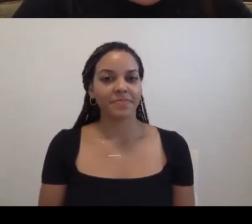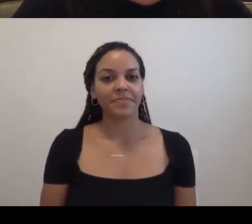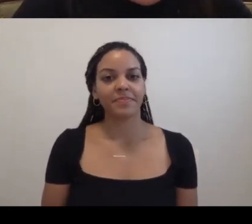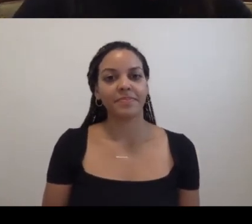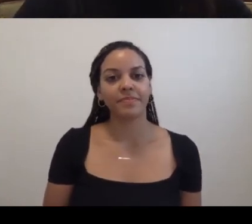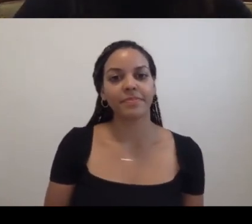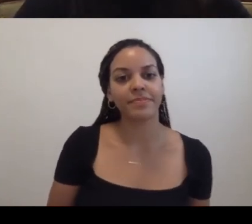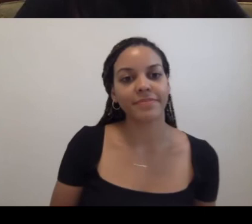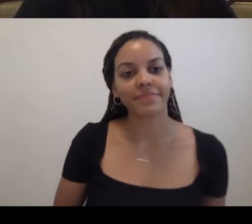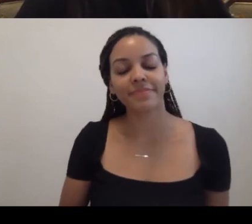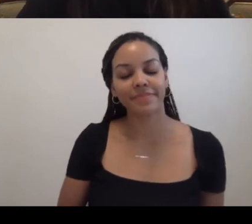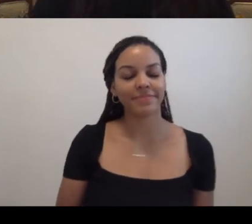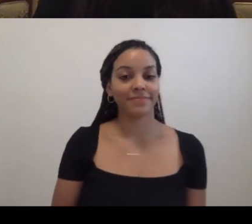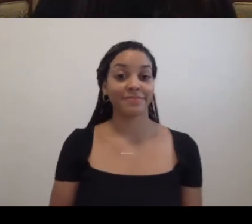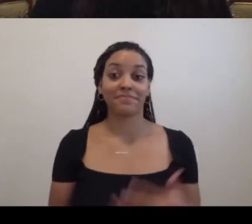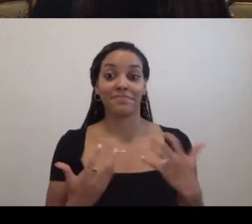Uh, wow.